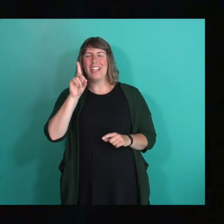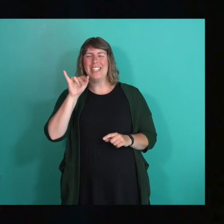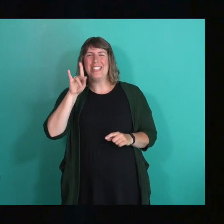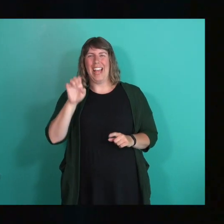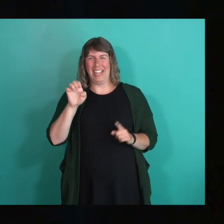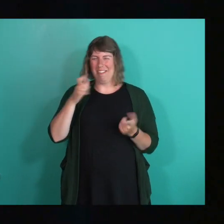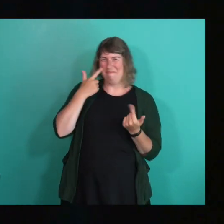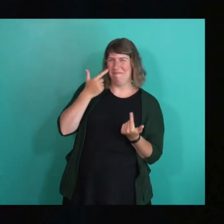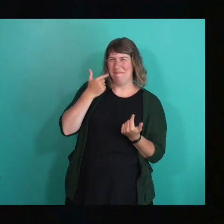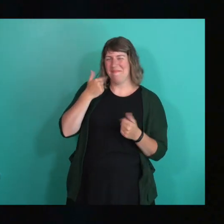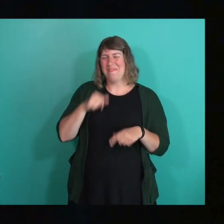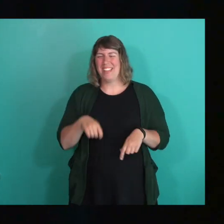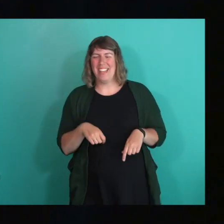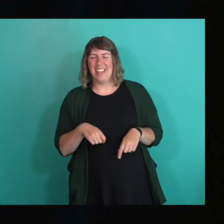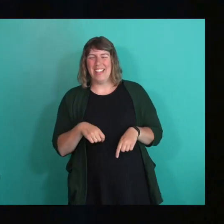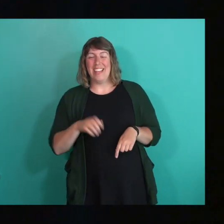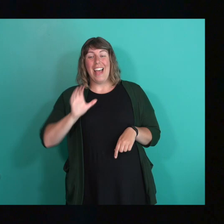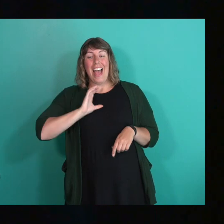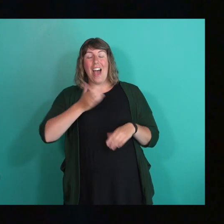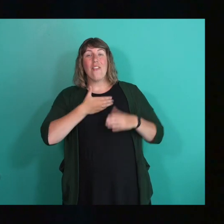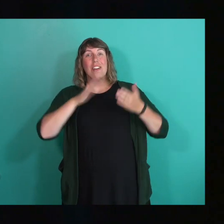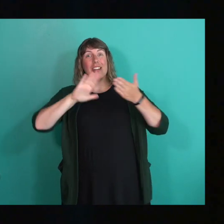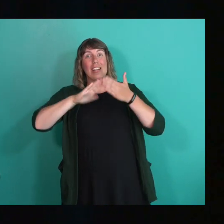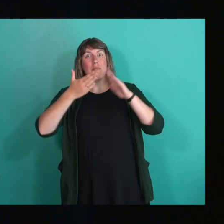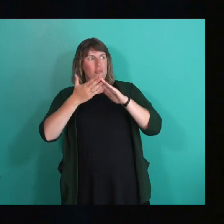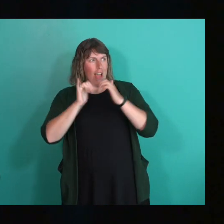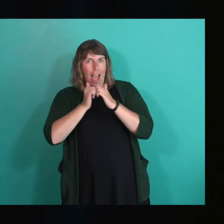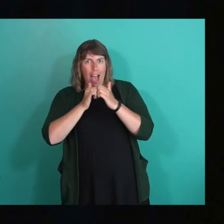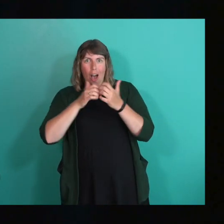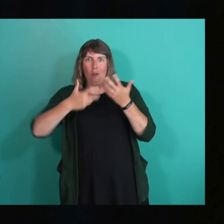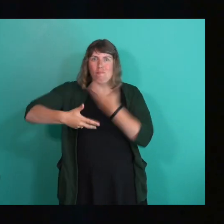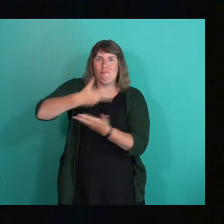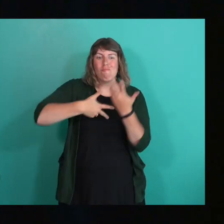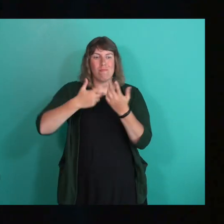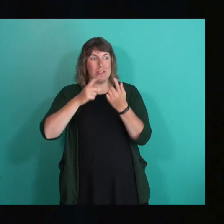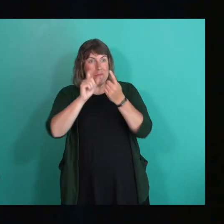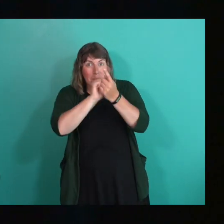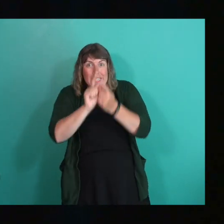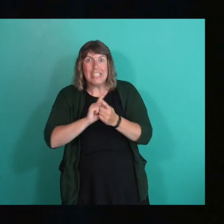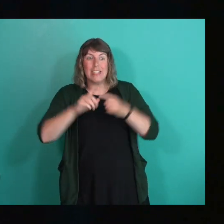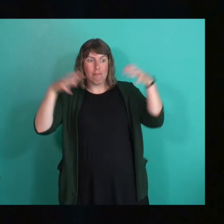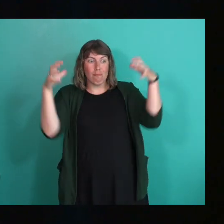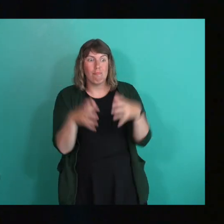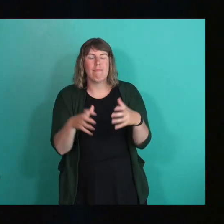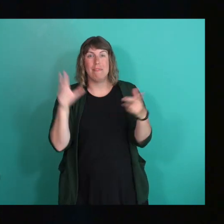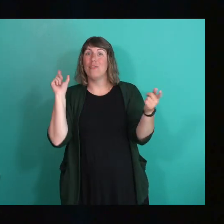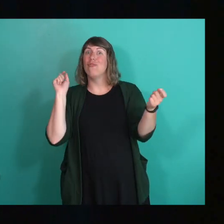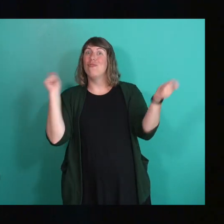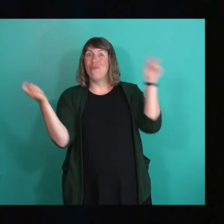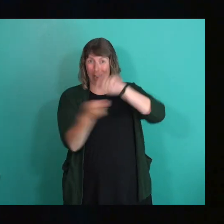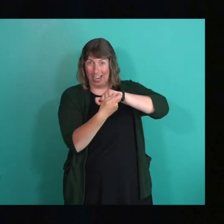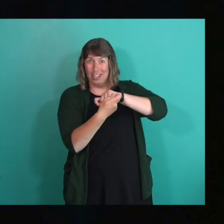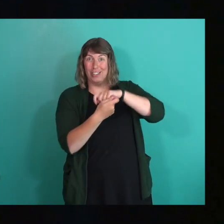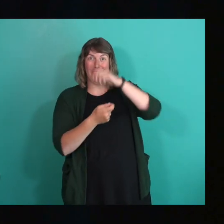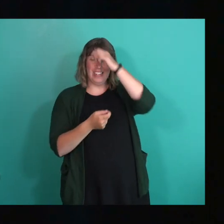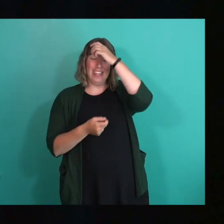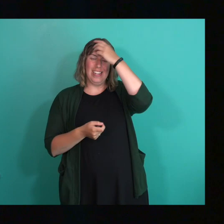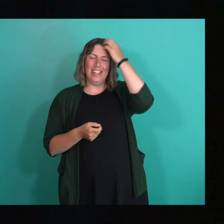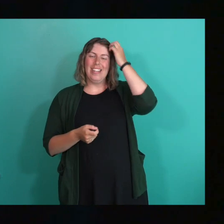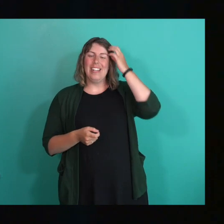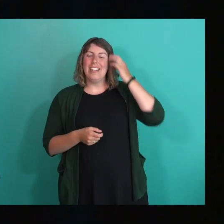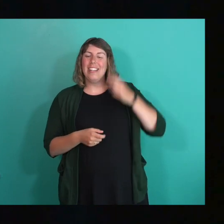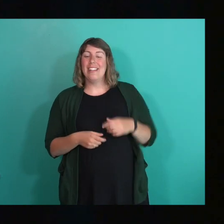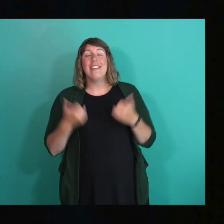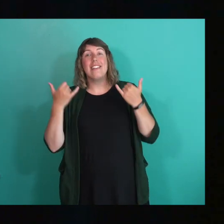our community meets and gets together has certainly evolved, you know, especially